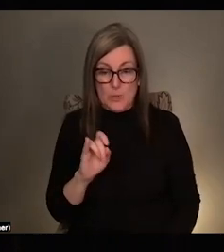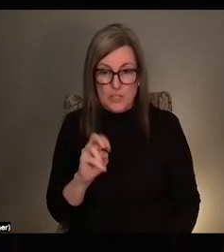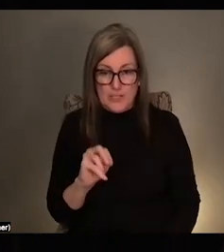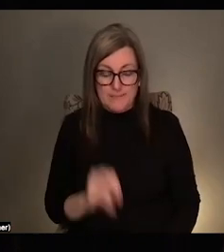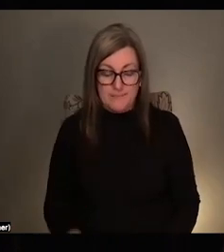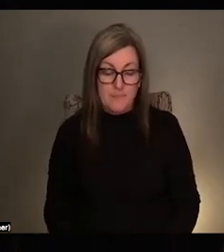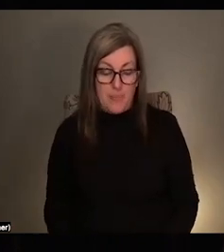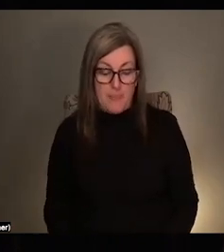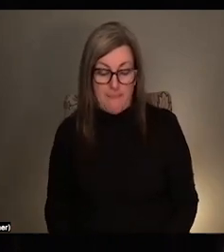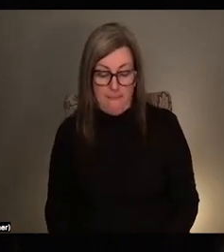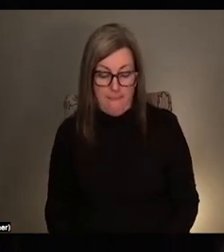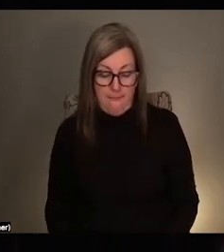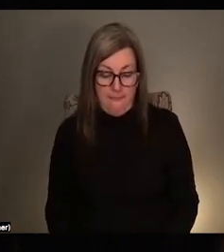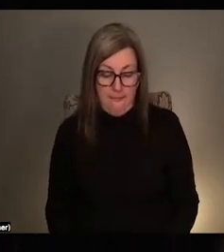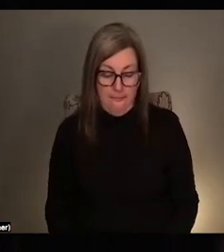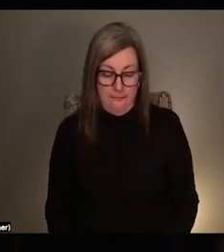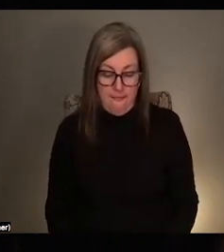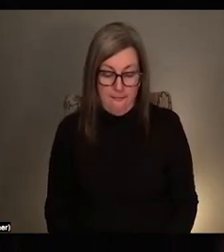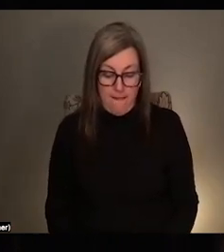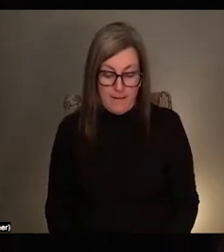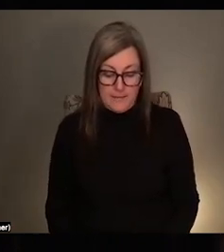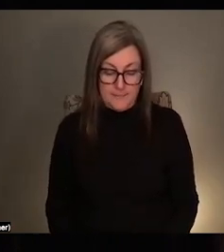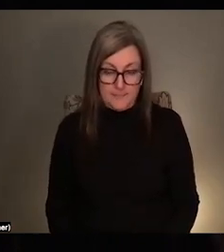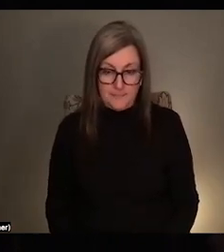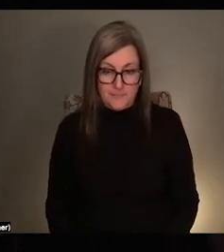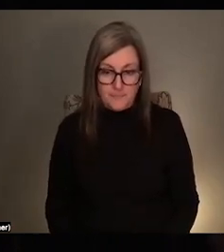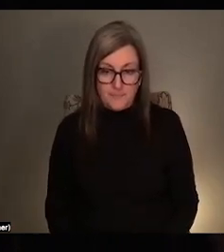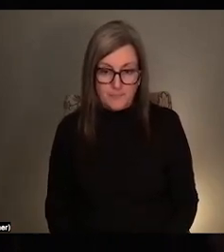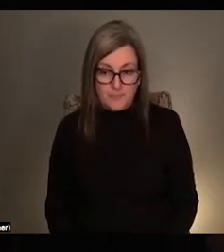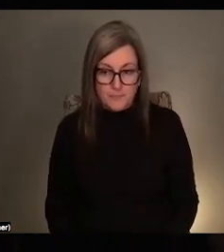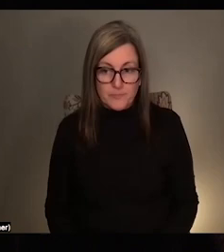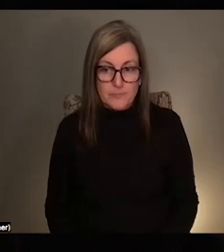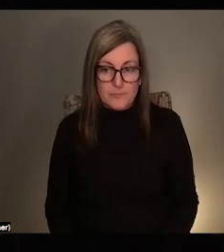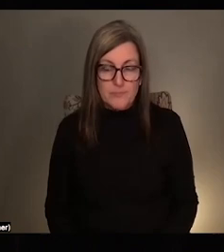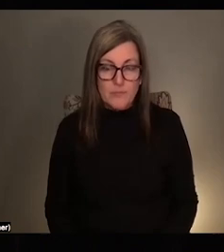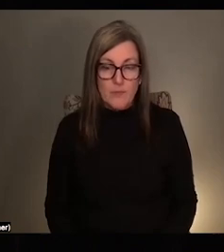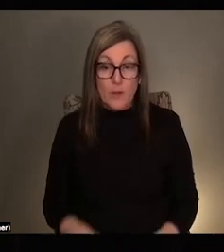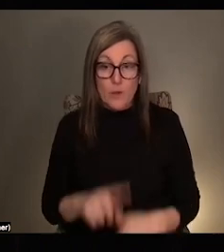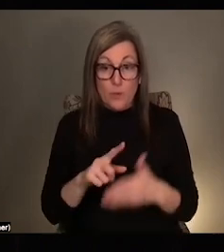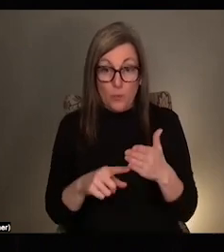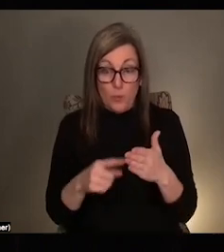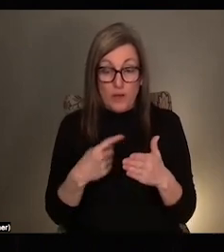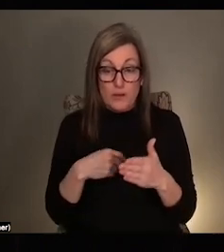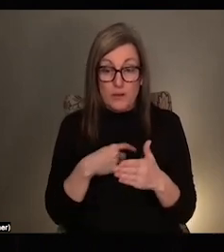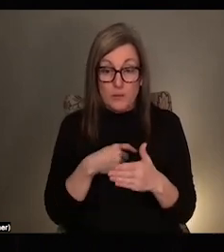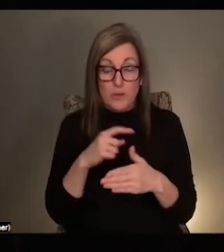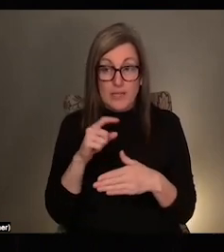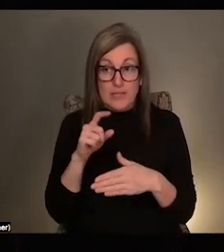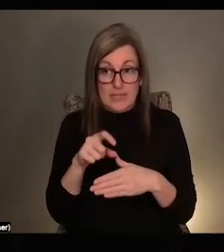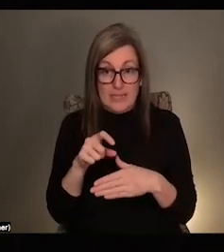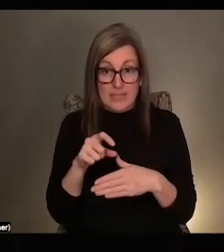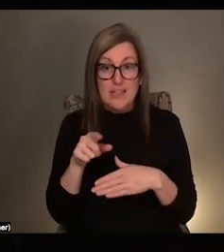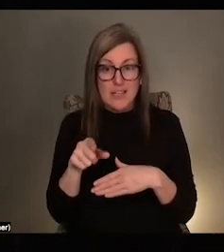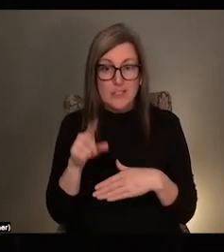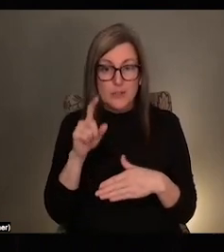say is like, I think that what needs to be recognized is recognized by the people who need to recognize it.